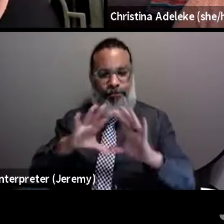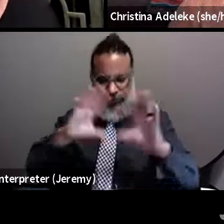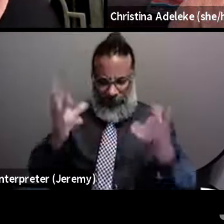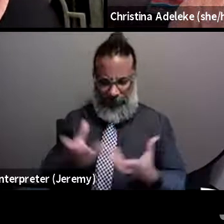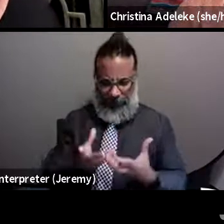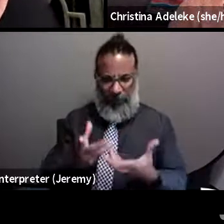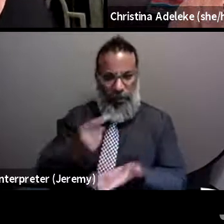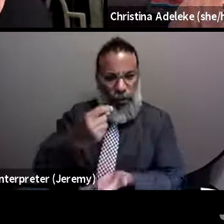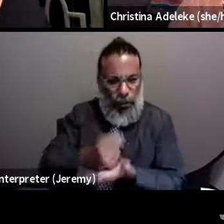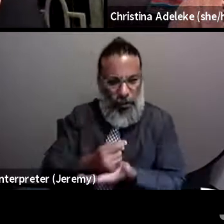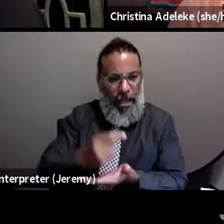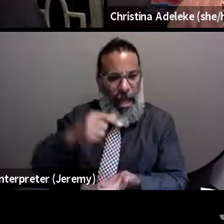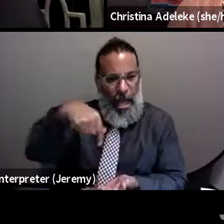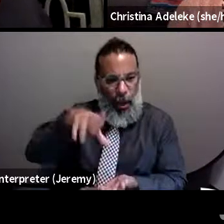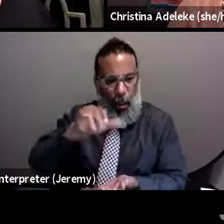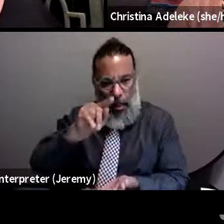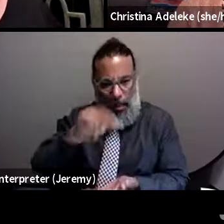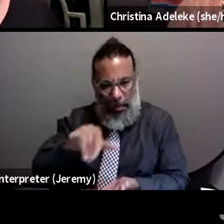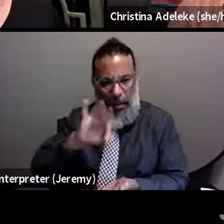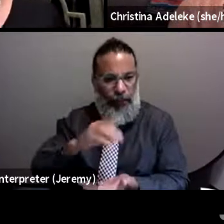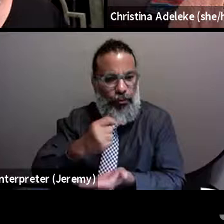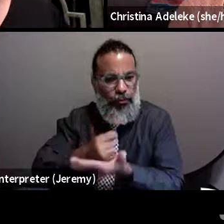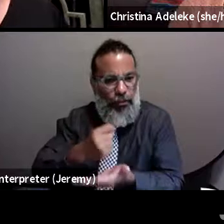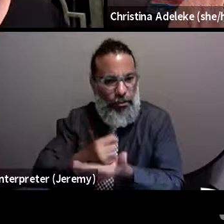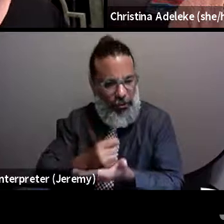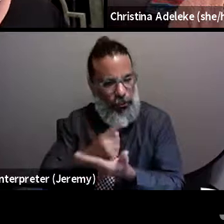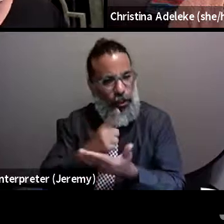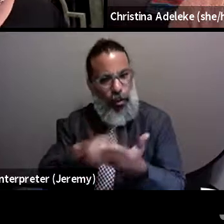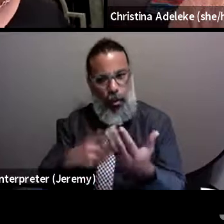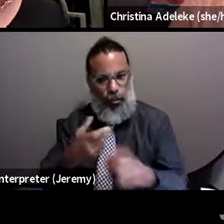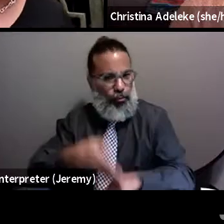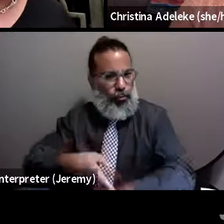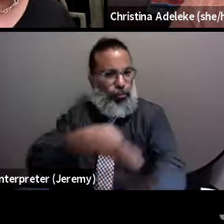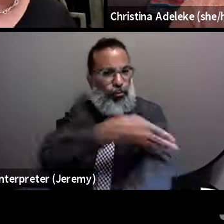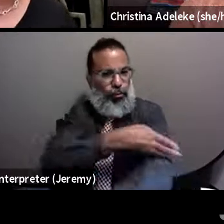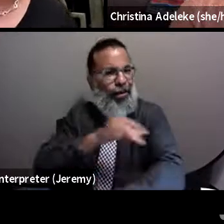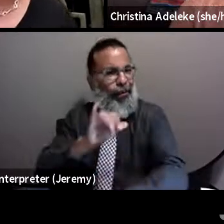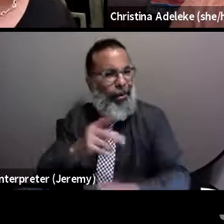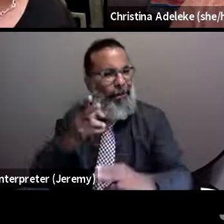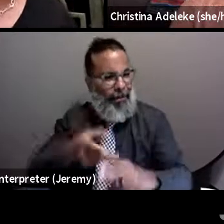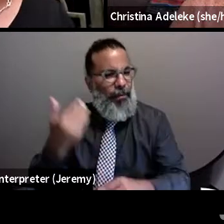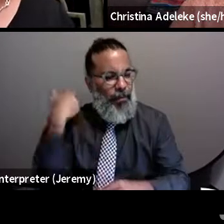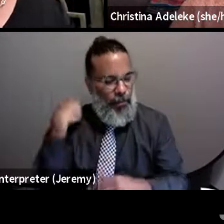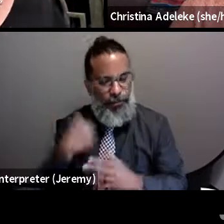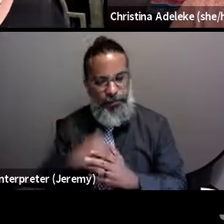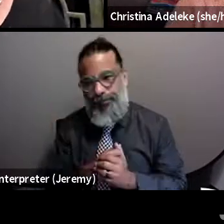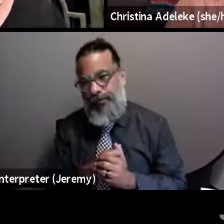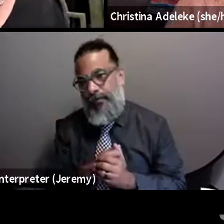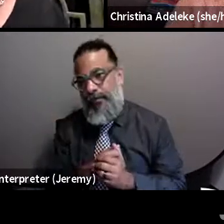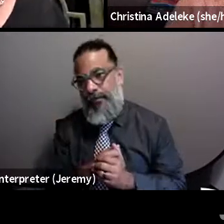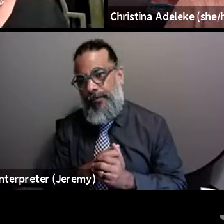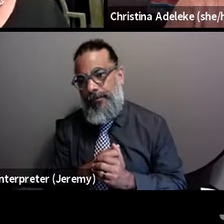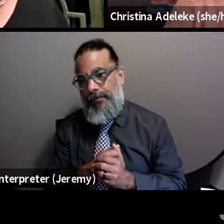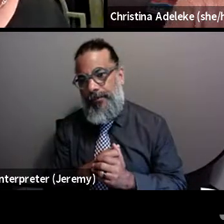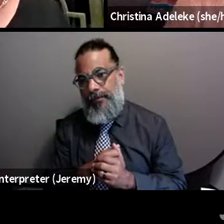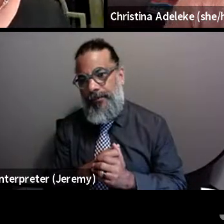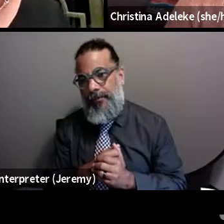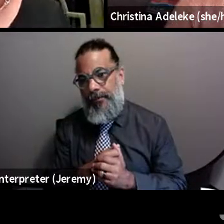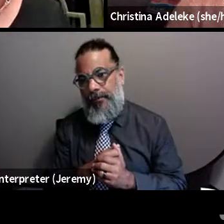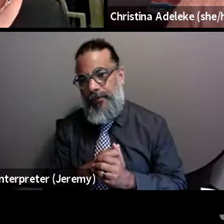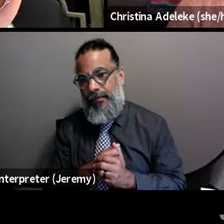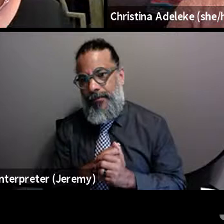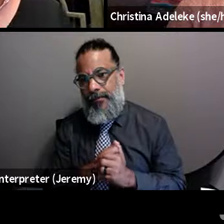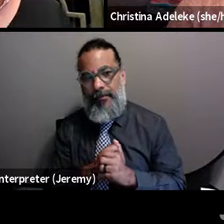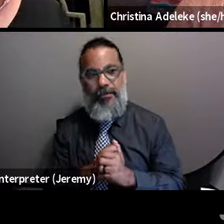extension, the quality of life of individuals is really what we're seeking to improve, as mentioned earlier today. What kind of things do you all